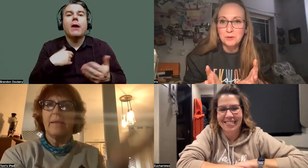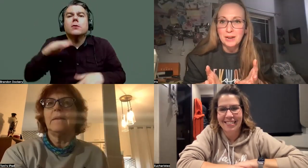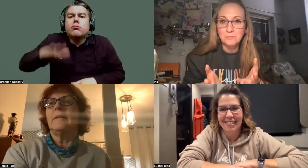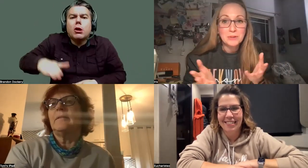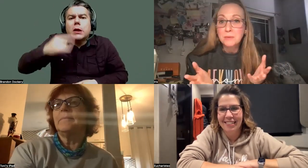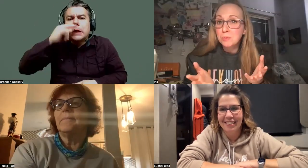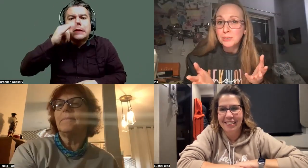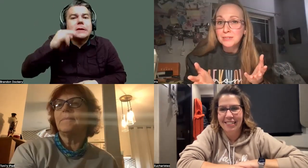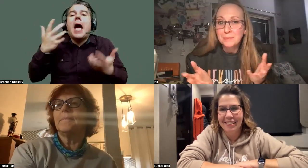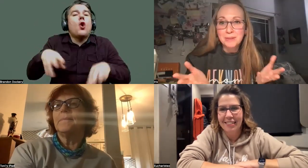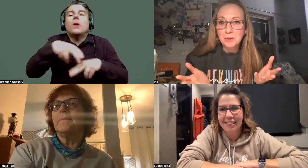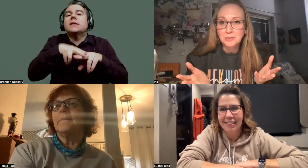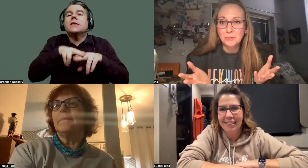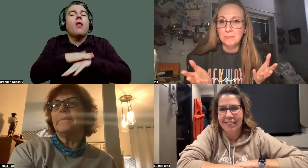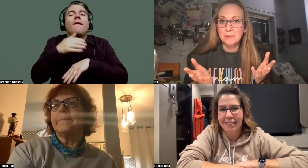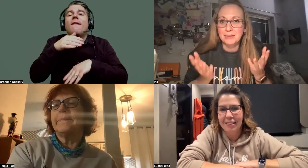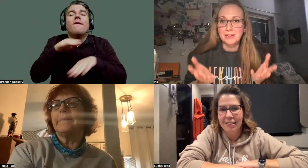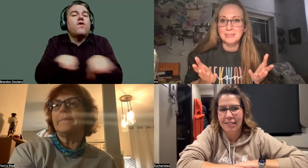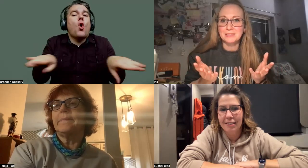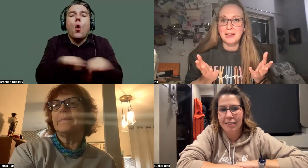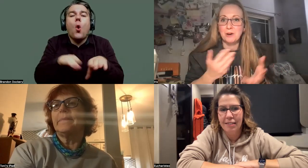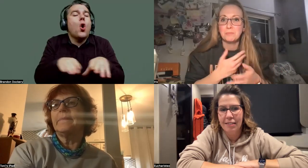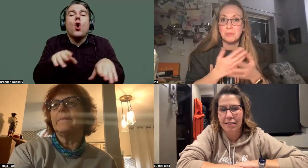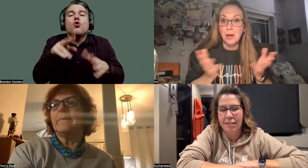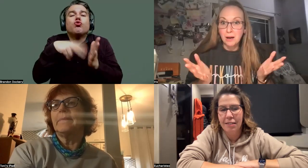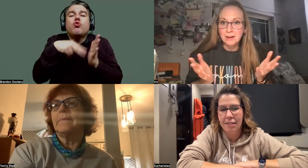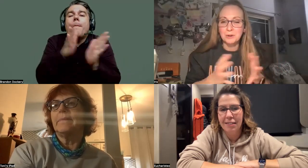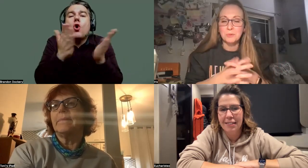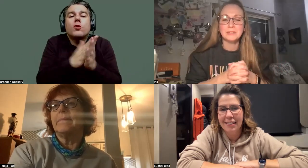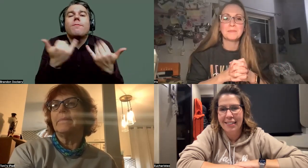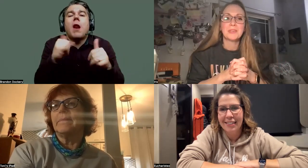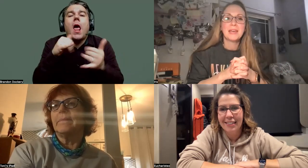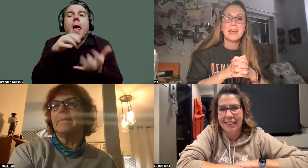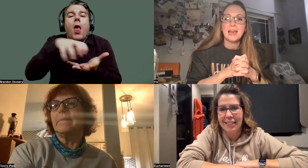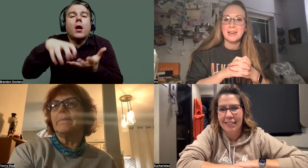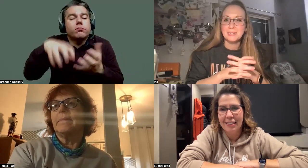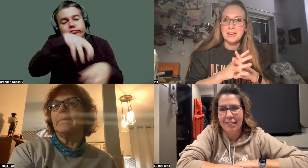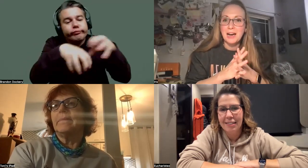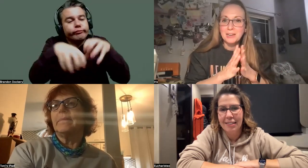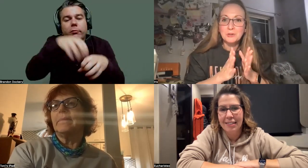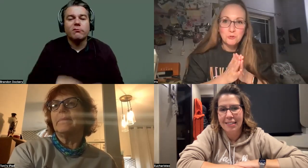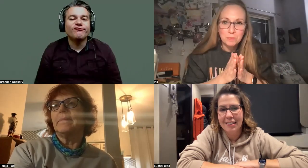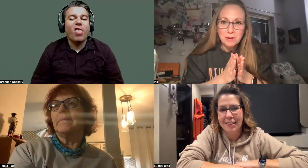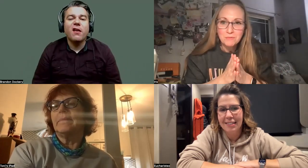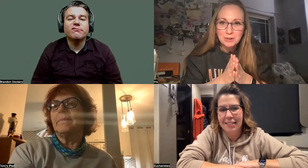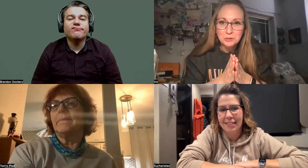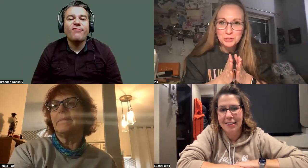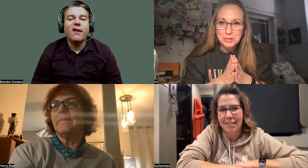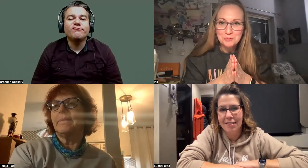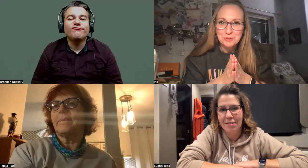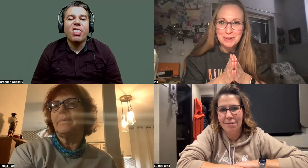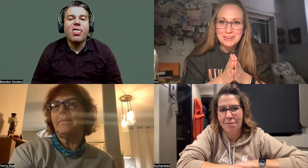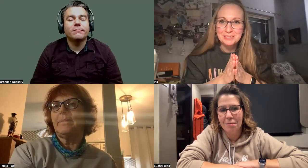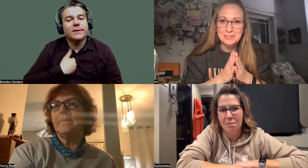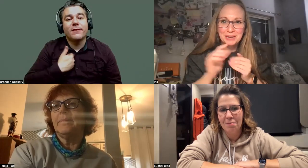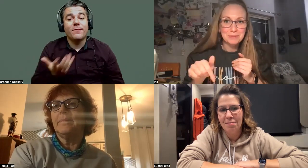on the floor and read them books and play blocks with them. Like that's how blah I was. And I ignored my friend who